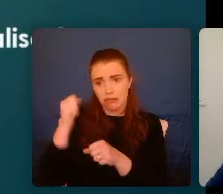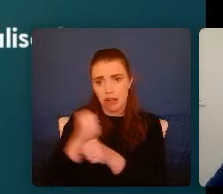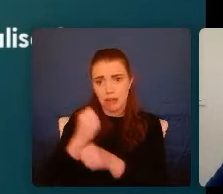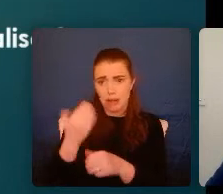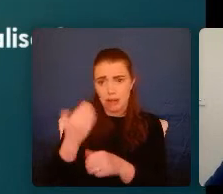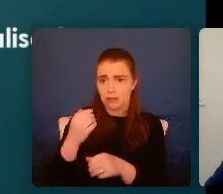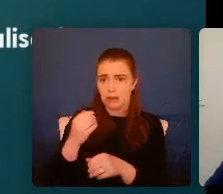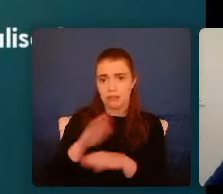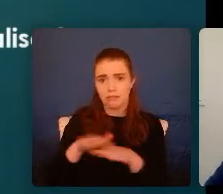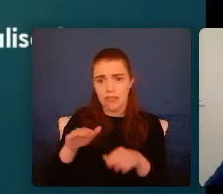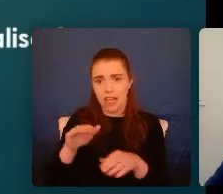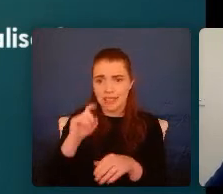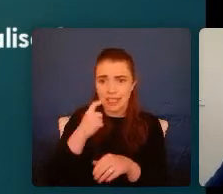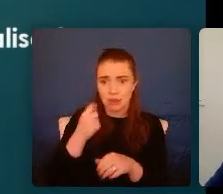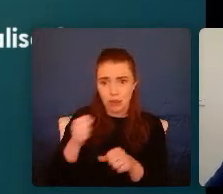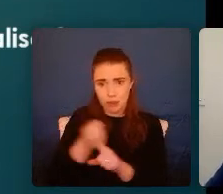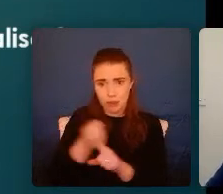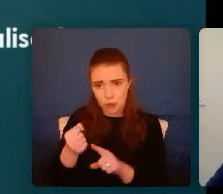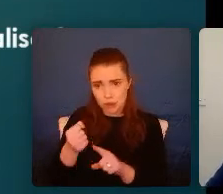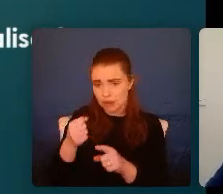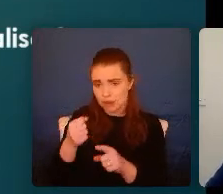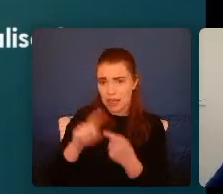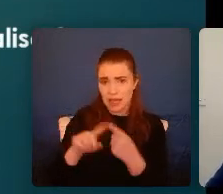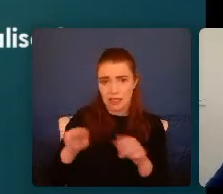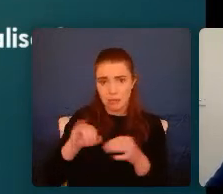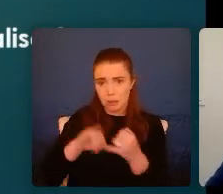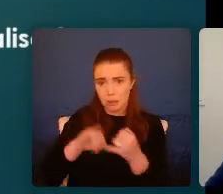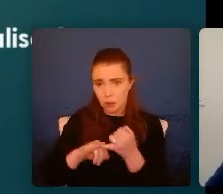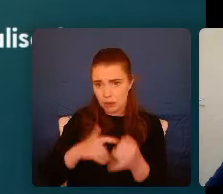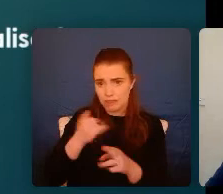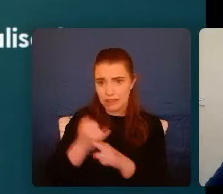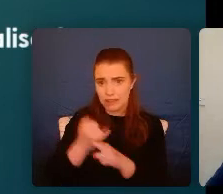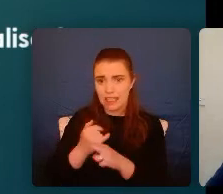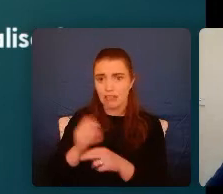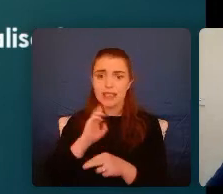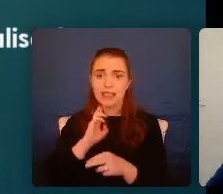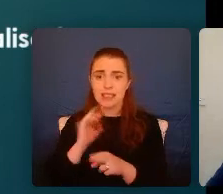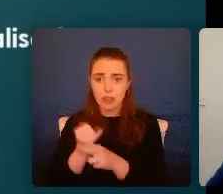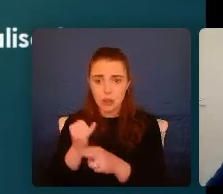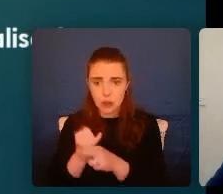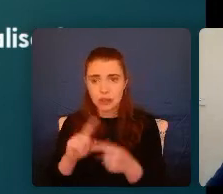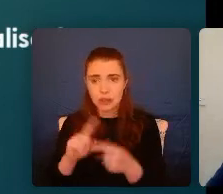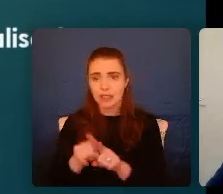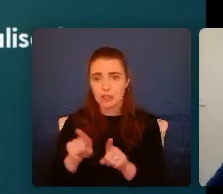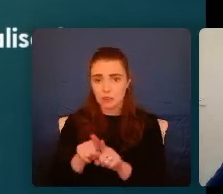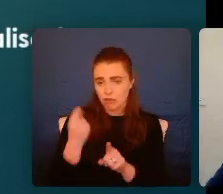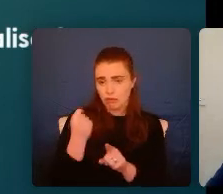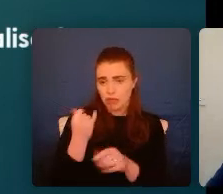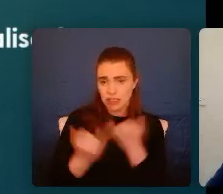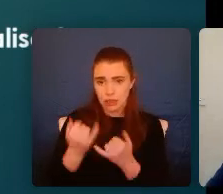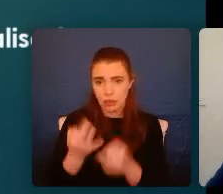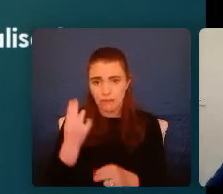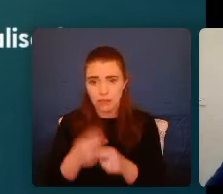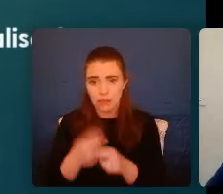about the experiences of people who have been in residential schools. And also, we have learned a lot more in recent years about the